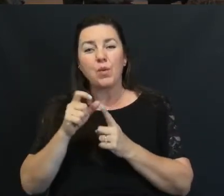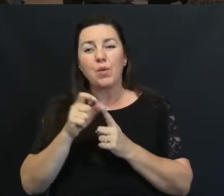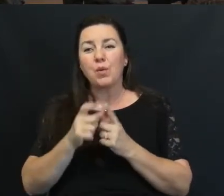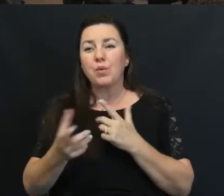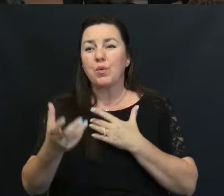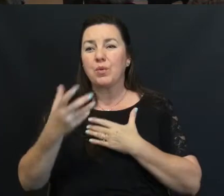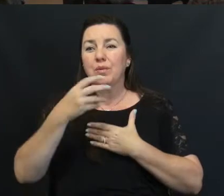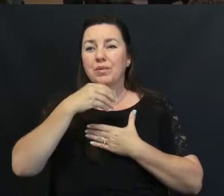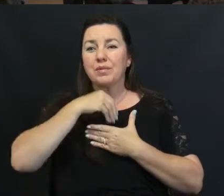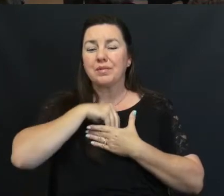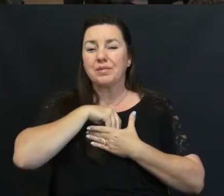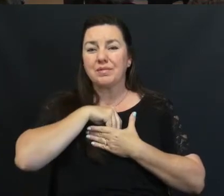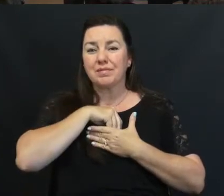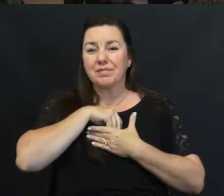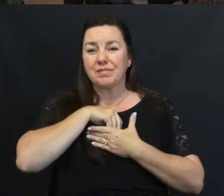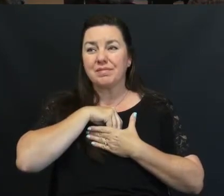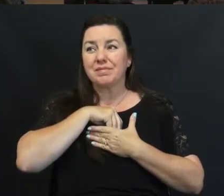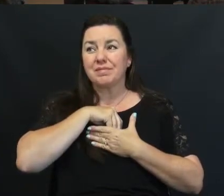impart.